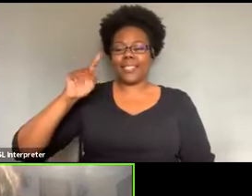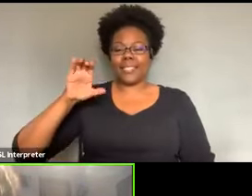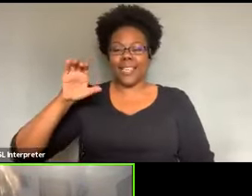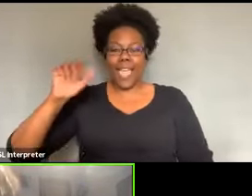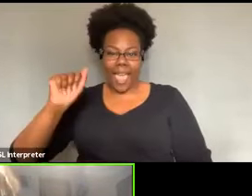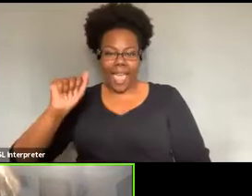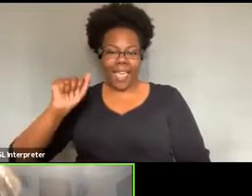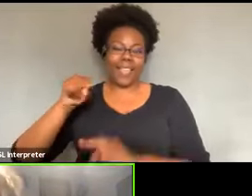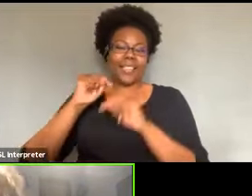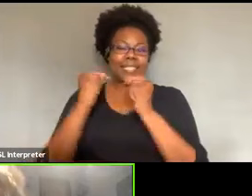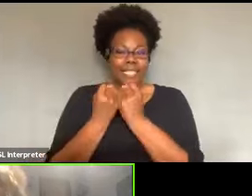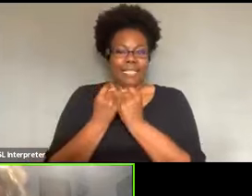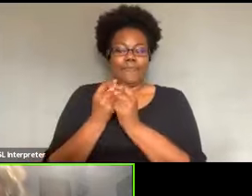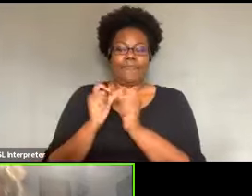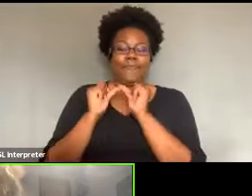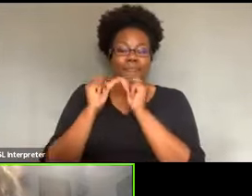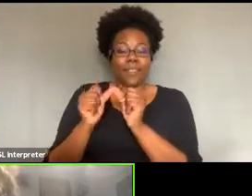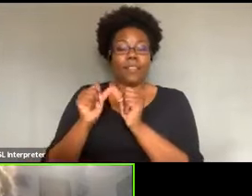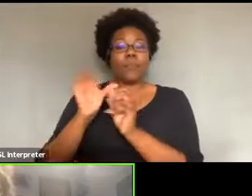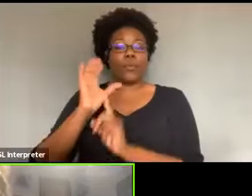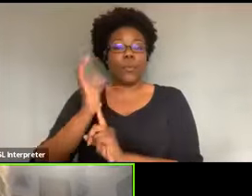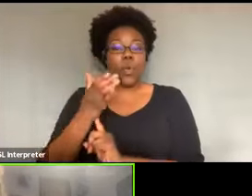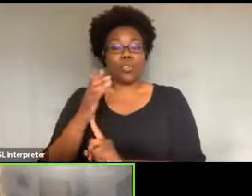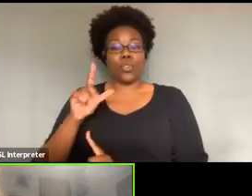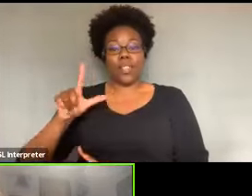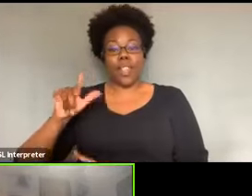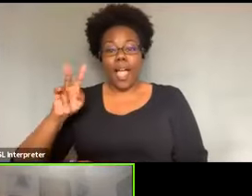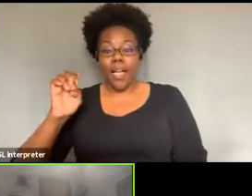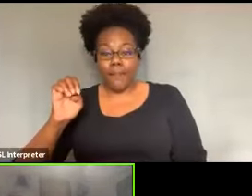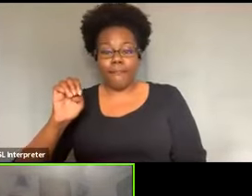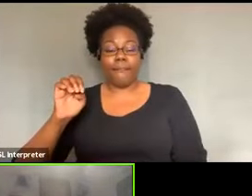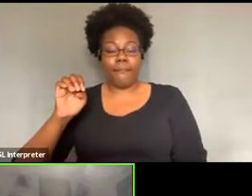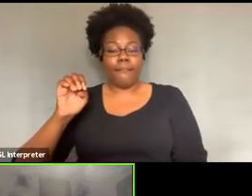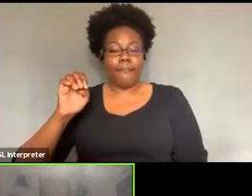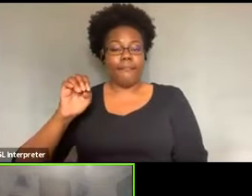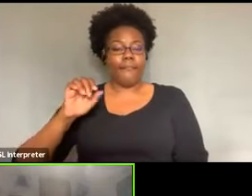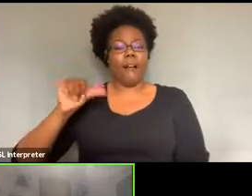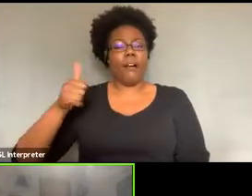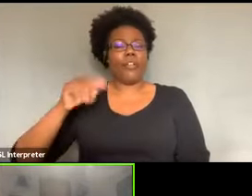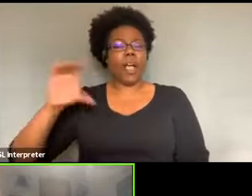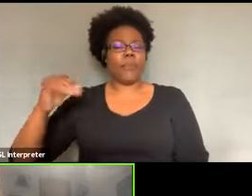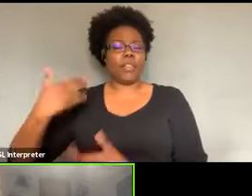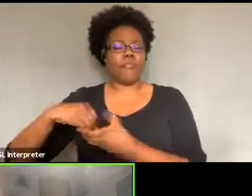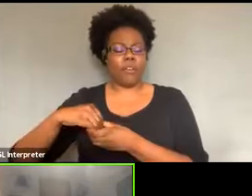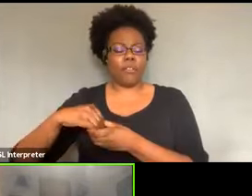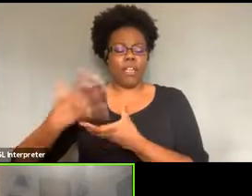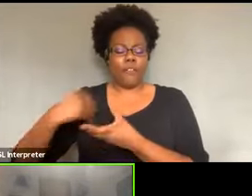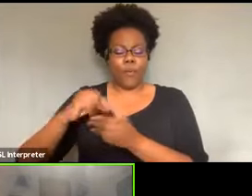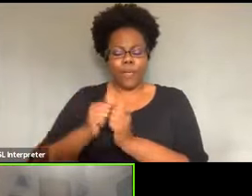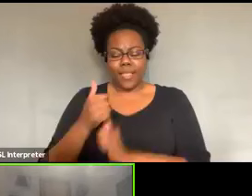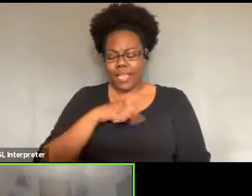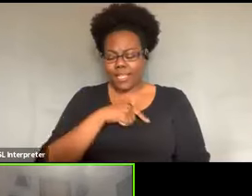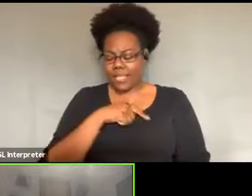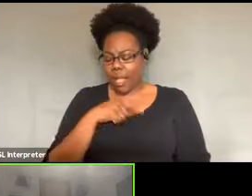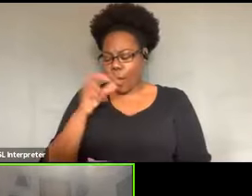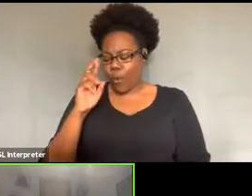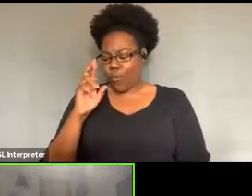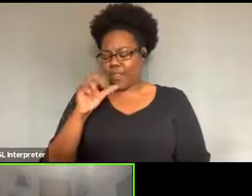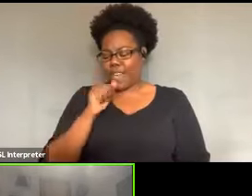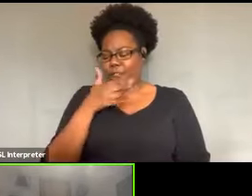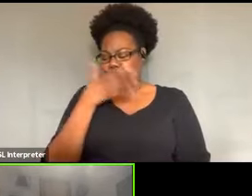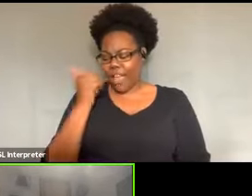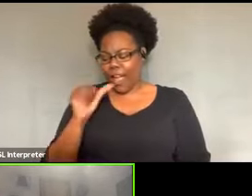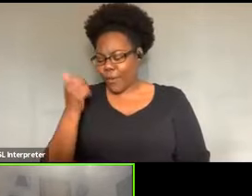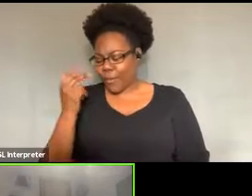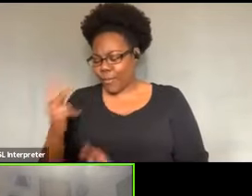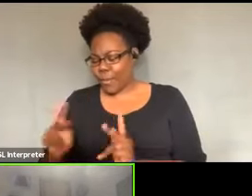That's who is, uh, instrumental in working with that. And I hope I haven't forgotten anybody, but we've we've got a really, um, like